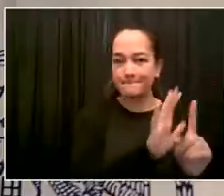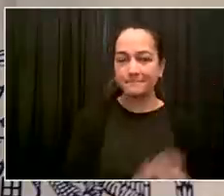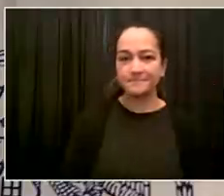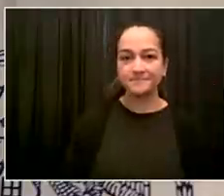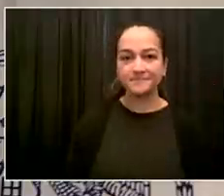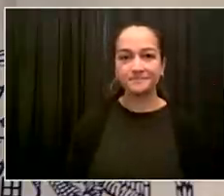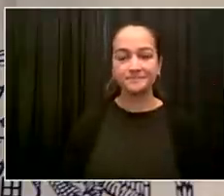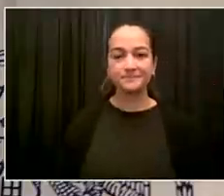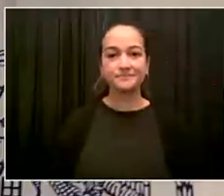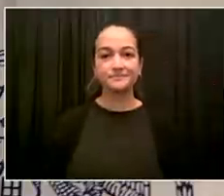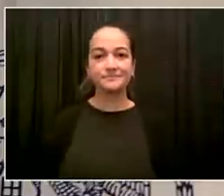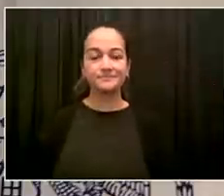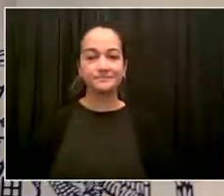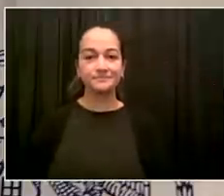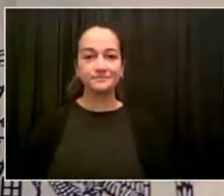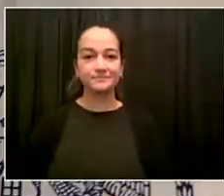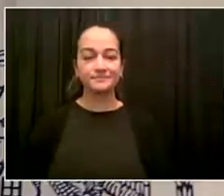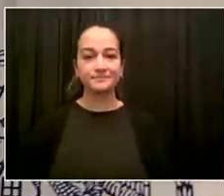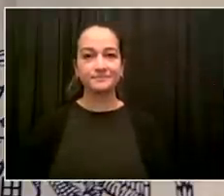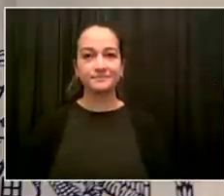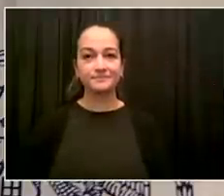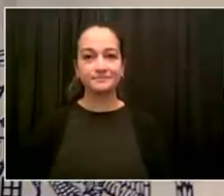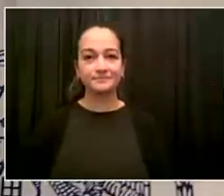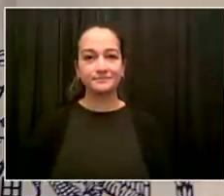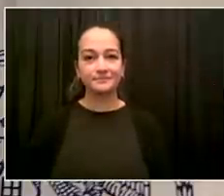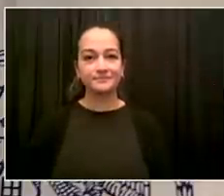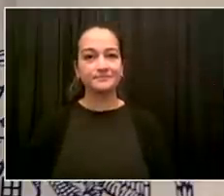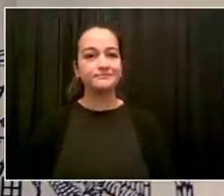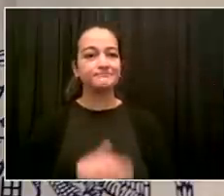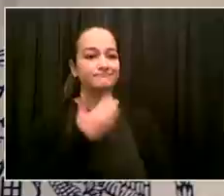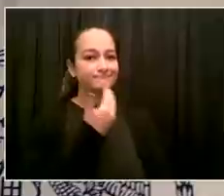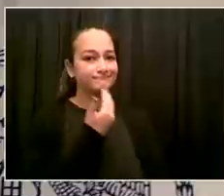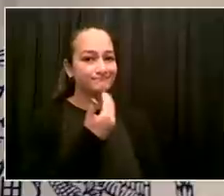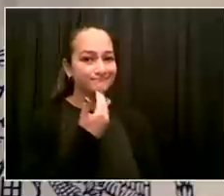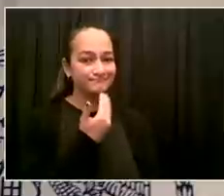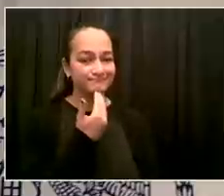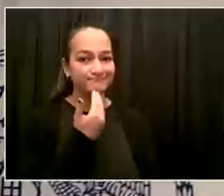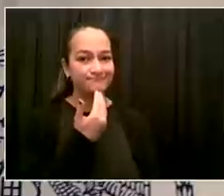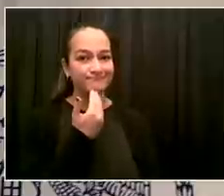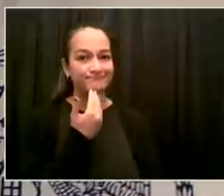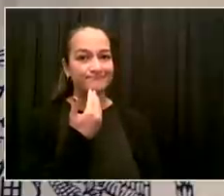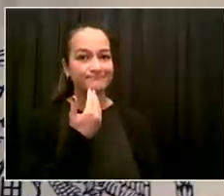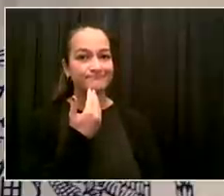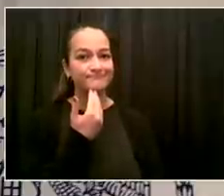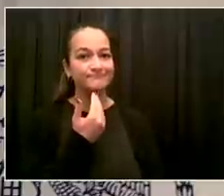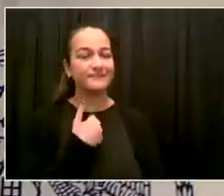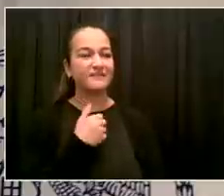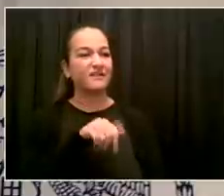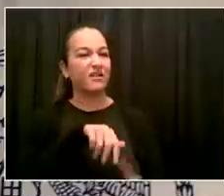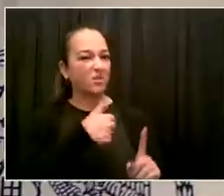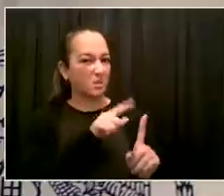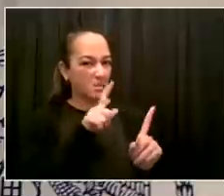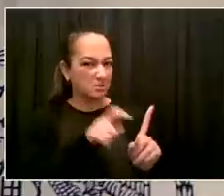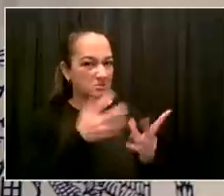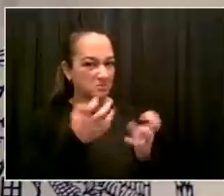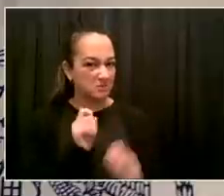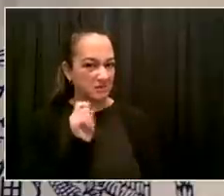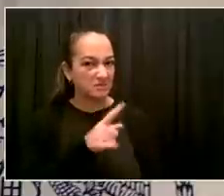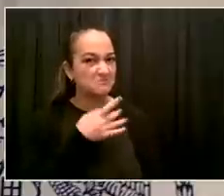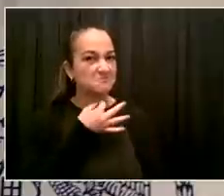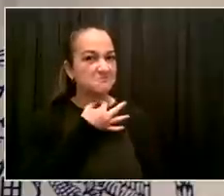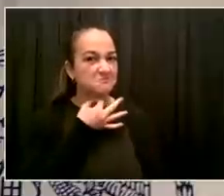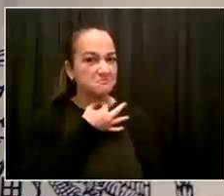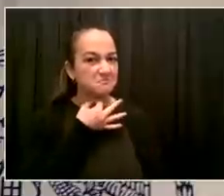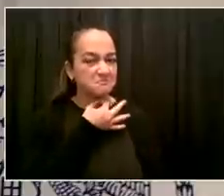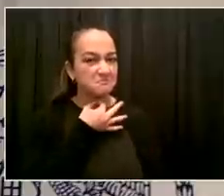Thank you. The other question was about this idea to hire a private weather forecaster who can provide a quote-unquote second